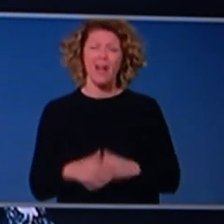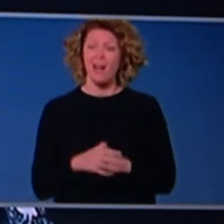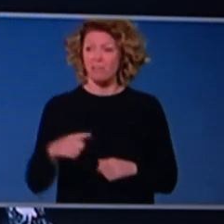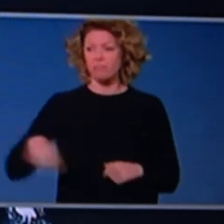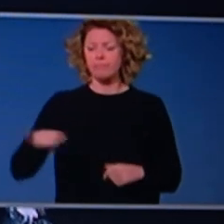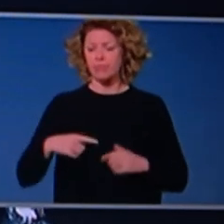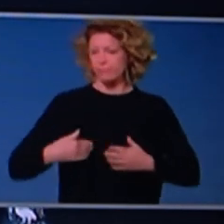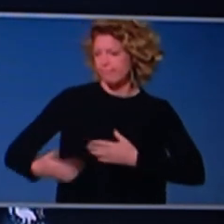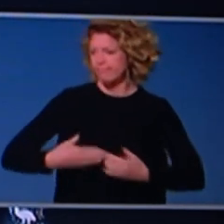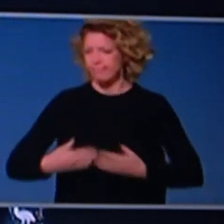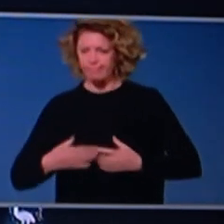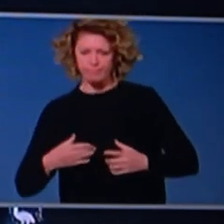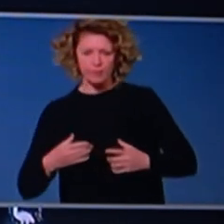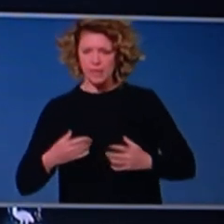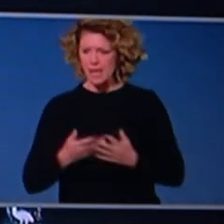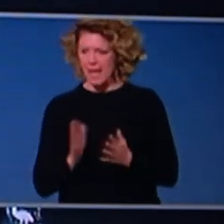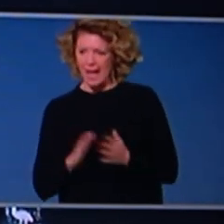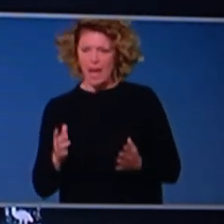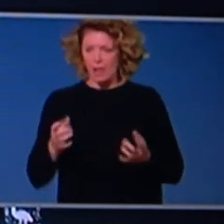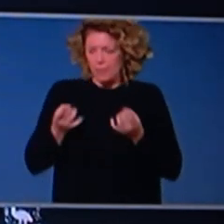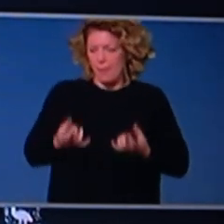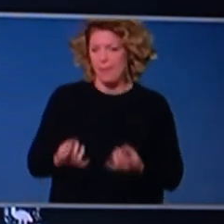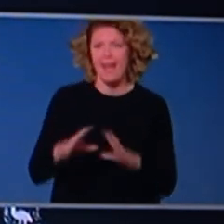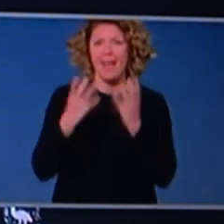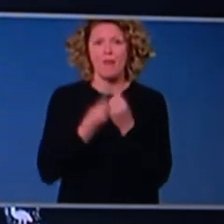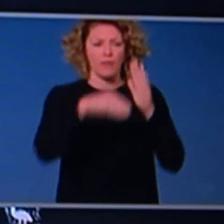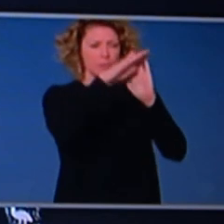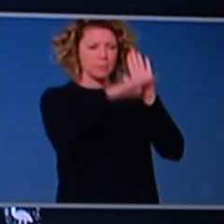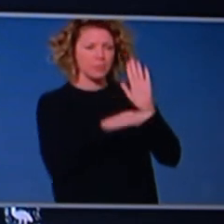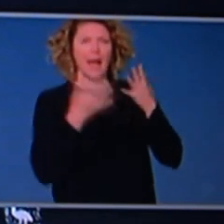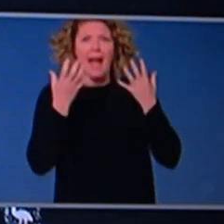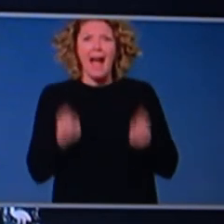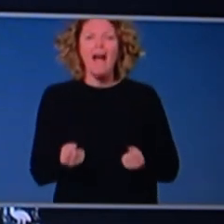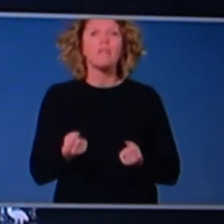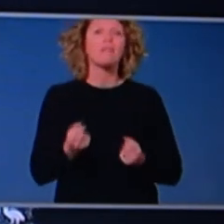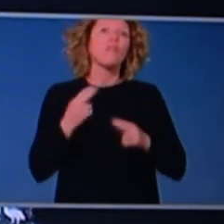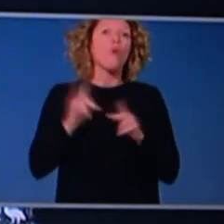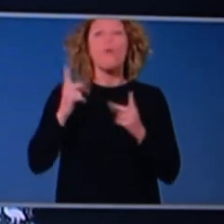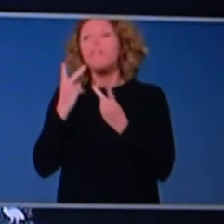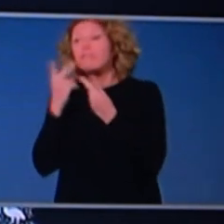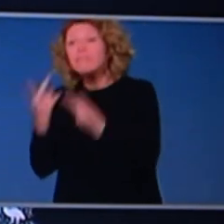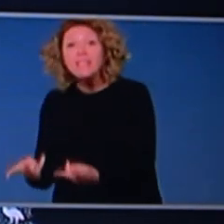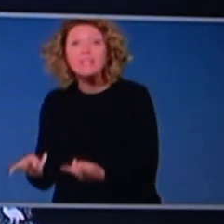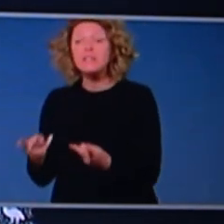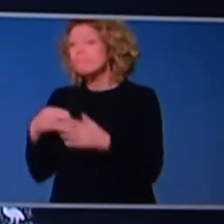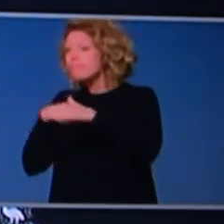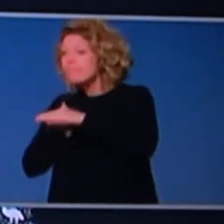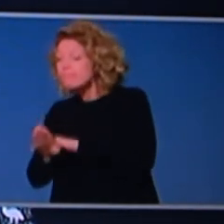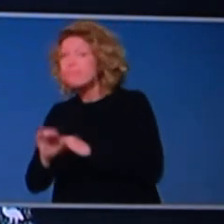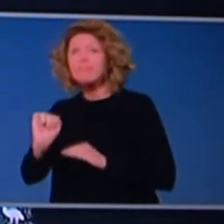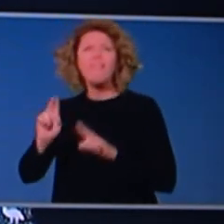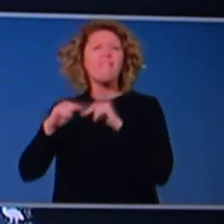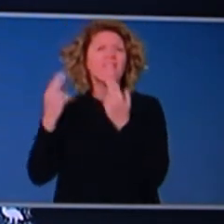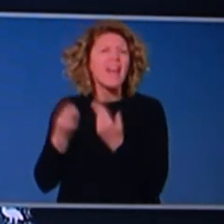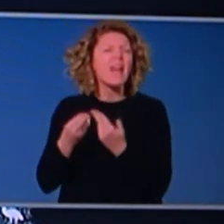they've managed to pull this code together, which will facilitate visitation by residents, loved ones